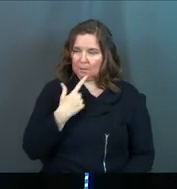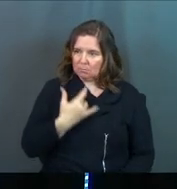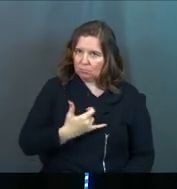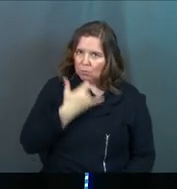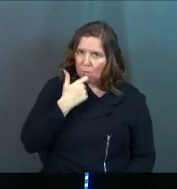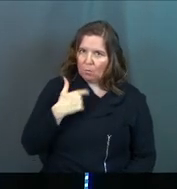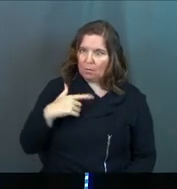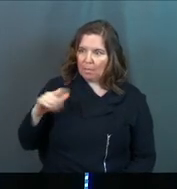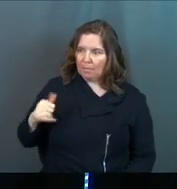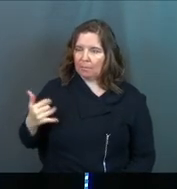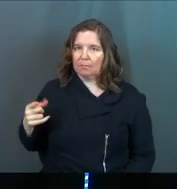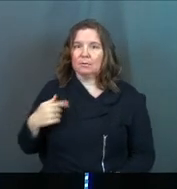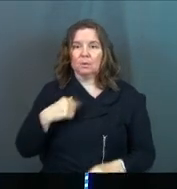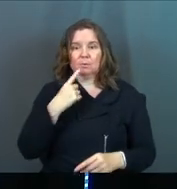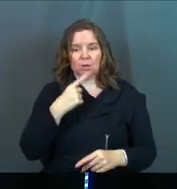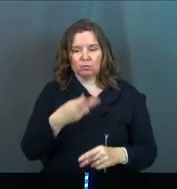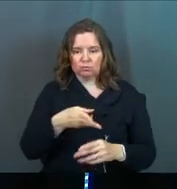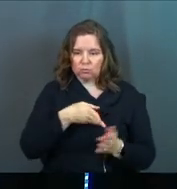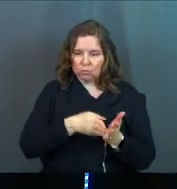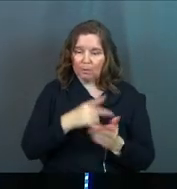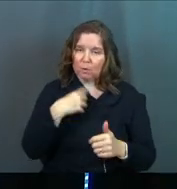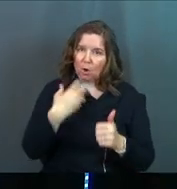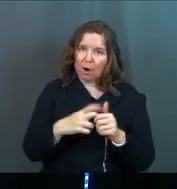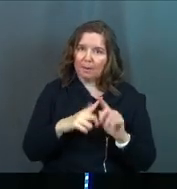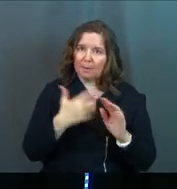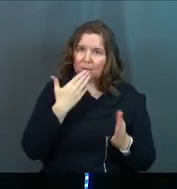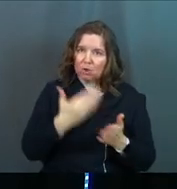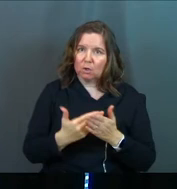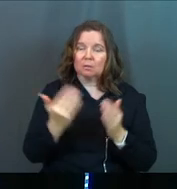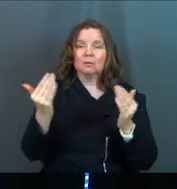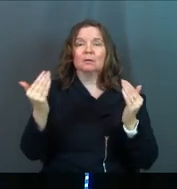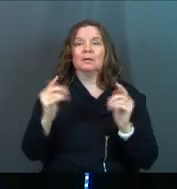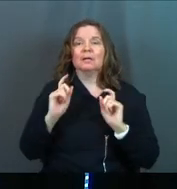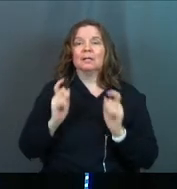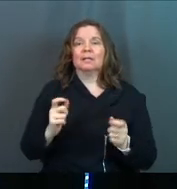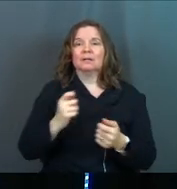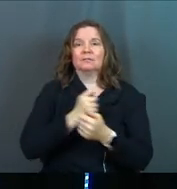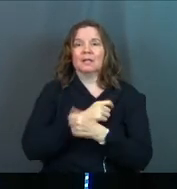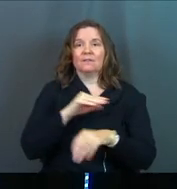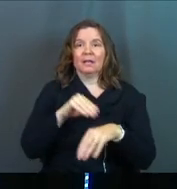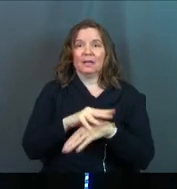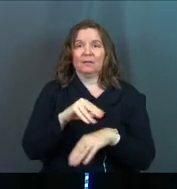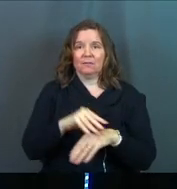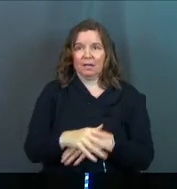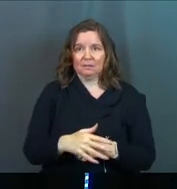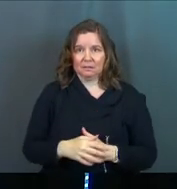Like, I'm going to tell you the truth about yourself. It's going to be hard, but it's going to be good. Next, gives loving advice.